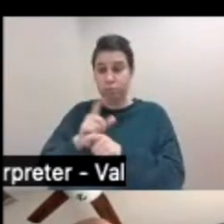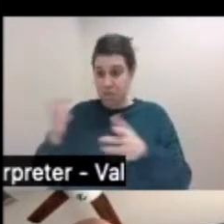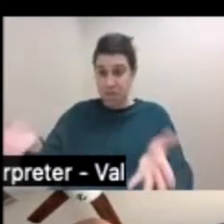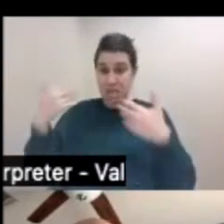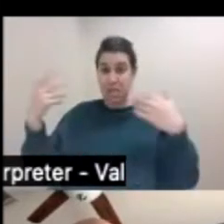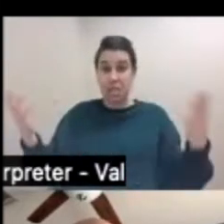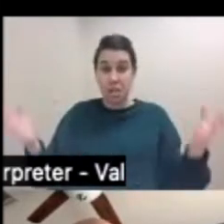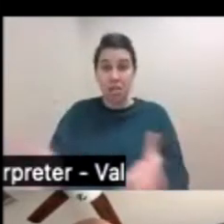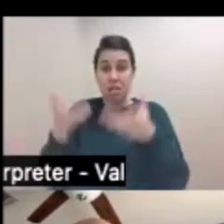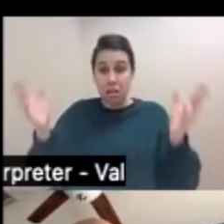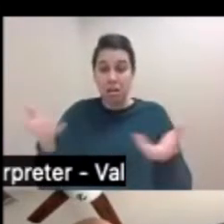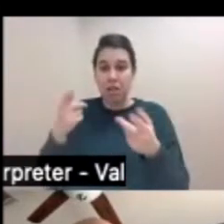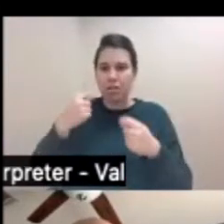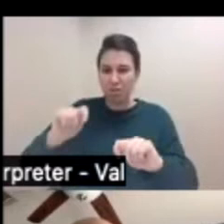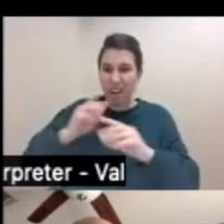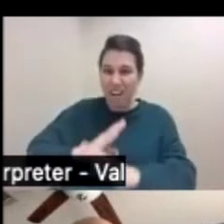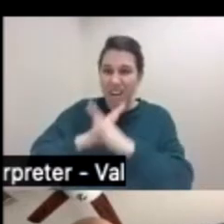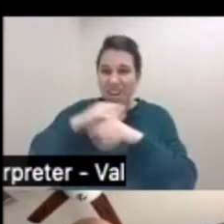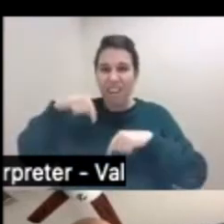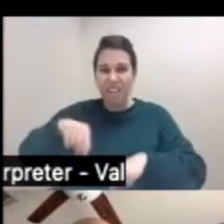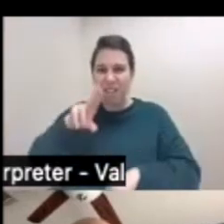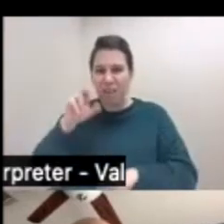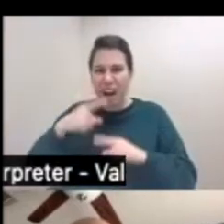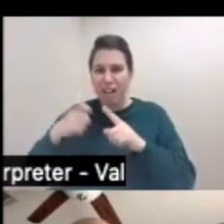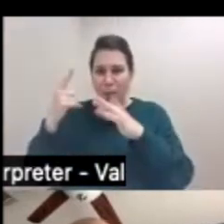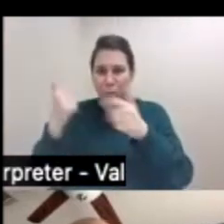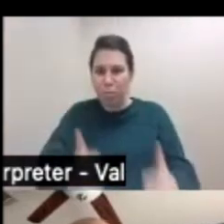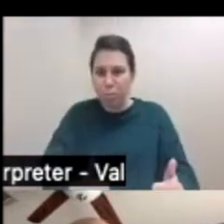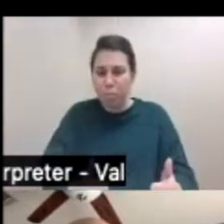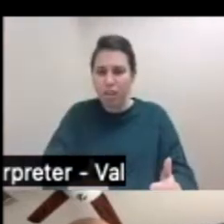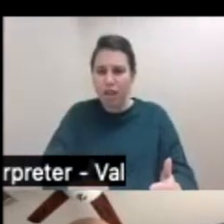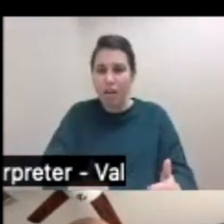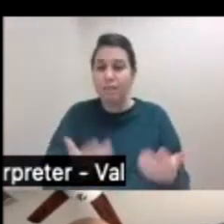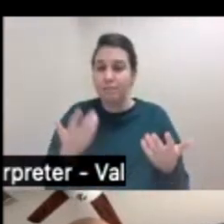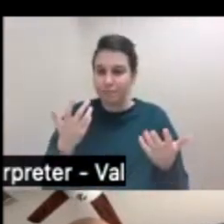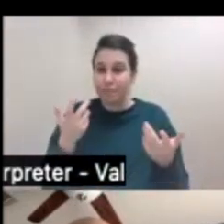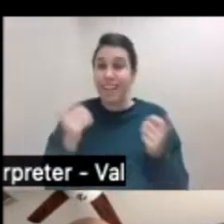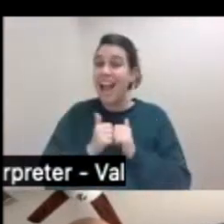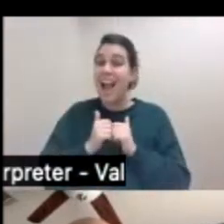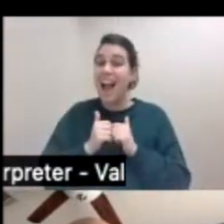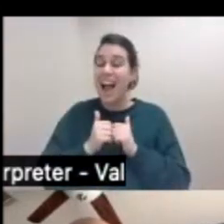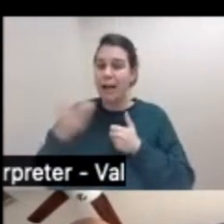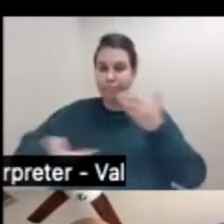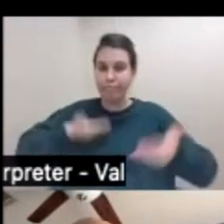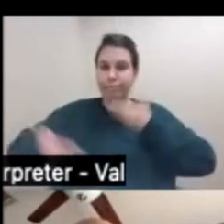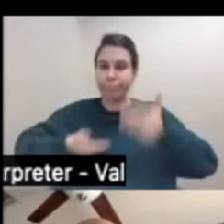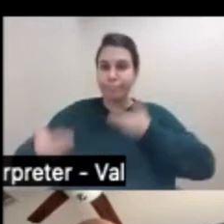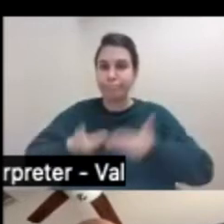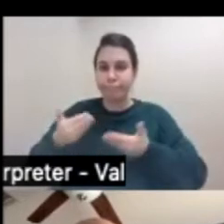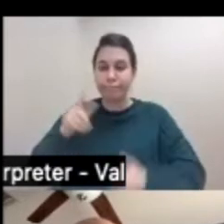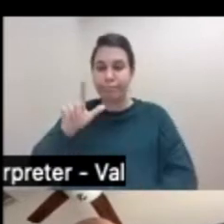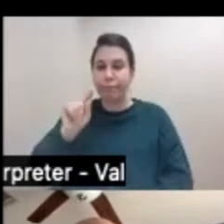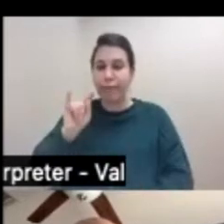to prevent the country from collapsing. And that was the massive hiring of Latino immigrants in many